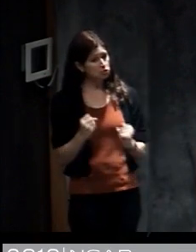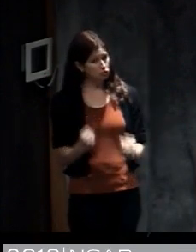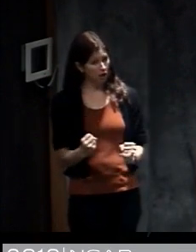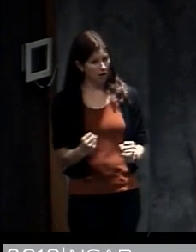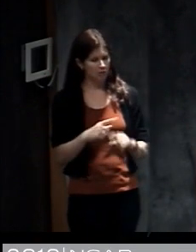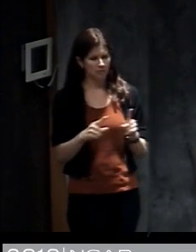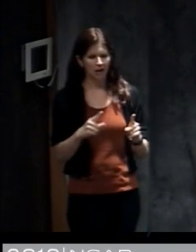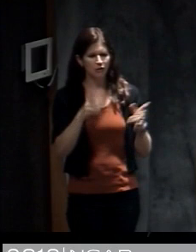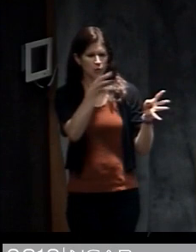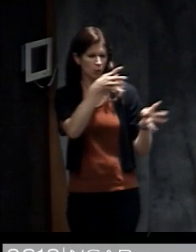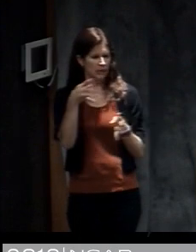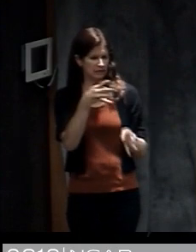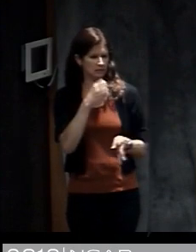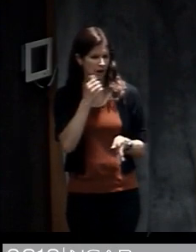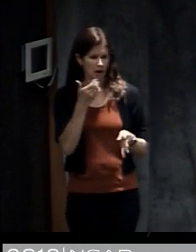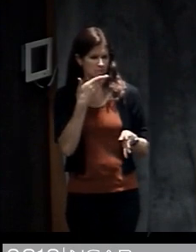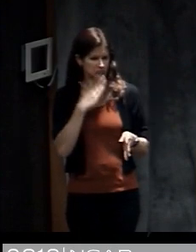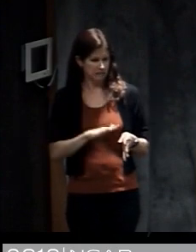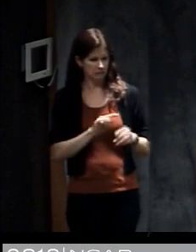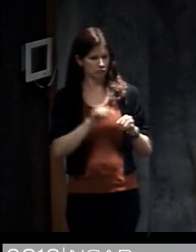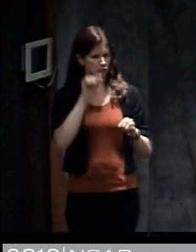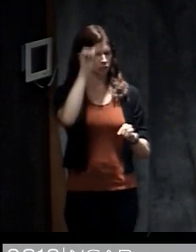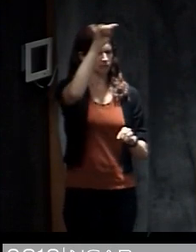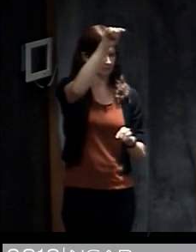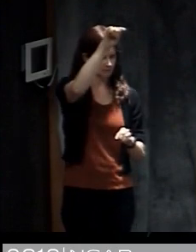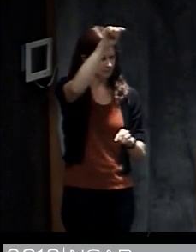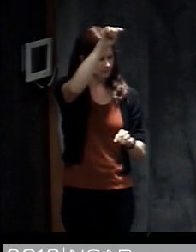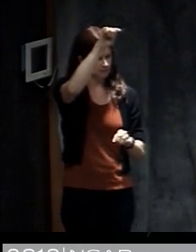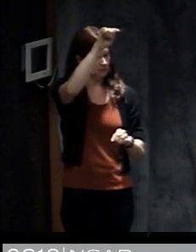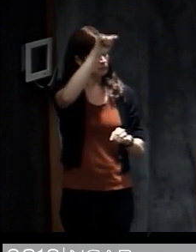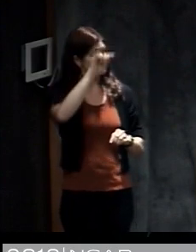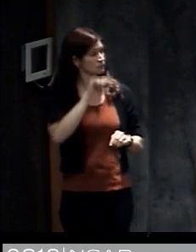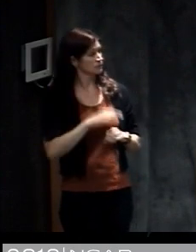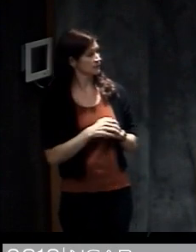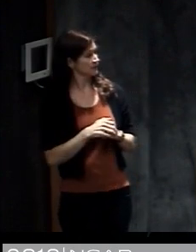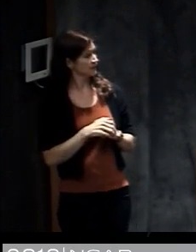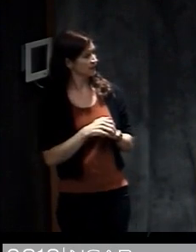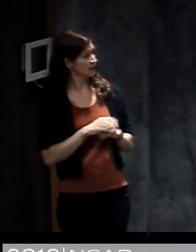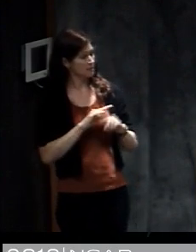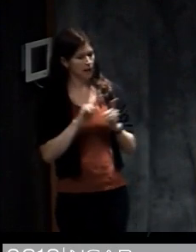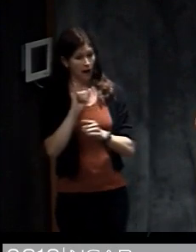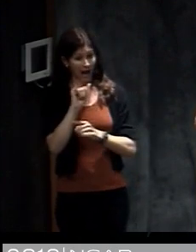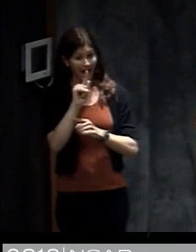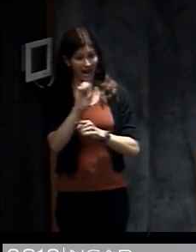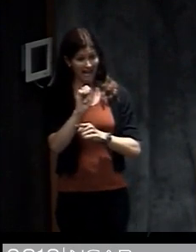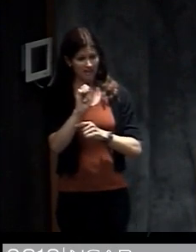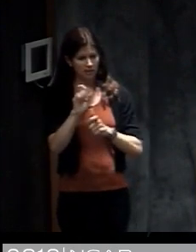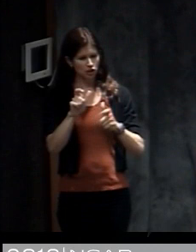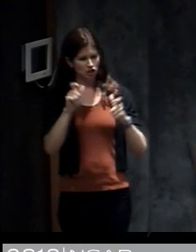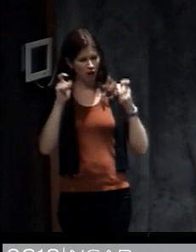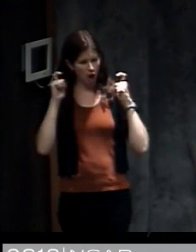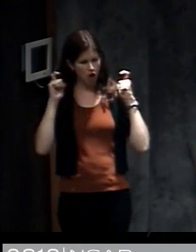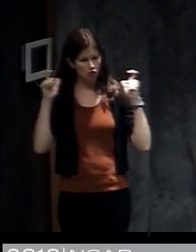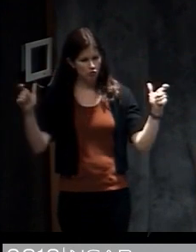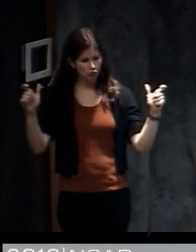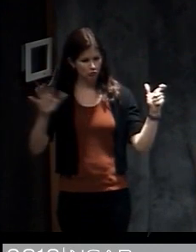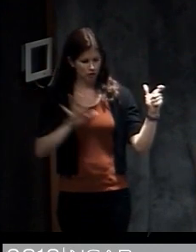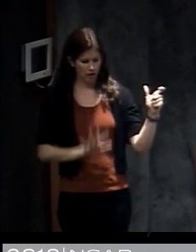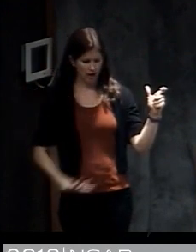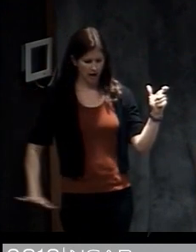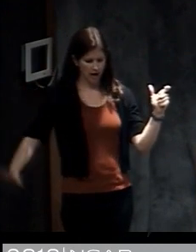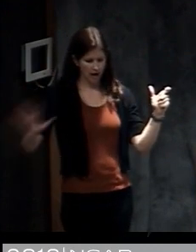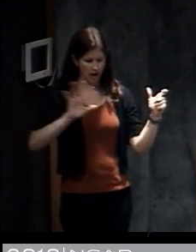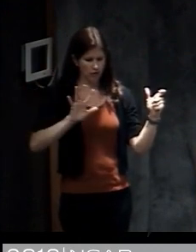the winds aren't as strong as they could be. But because Ike was so large geographically, it covered such a large area,